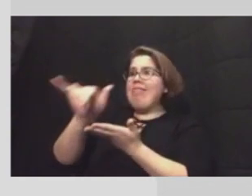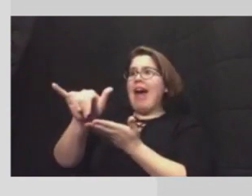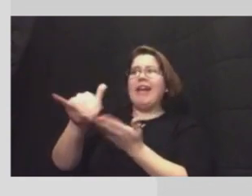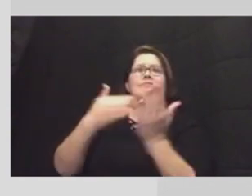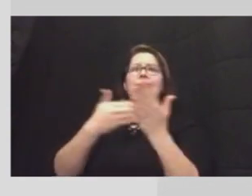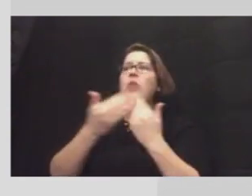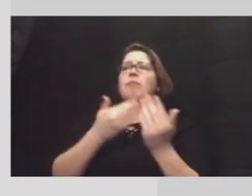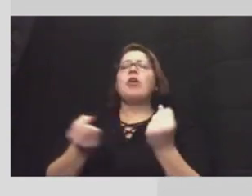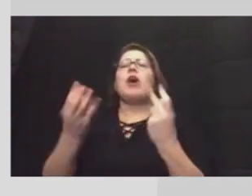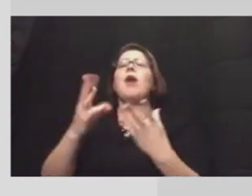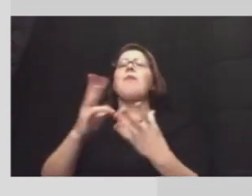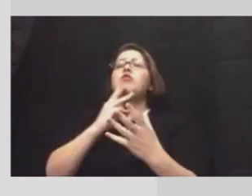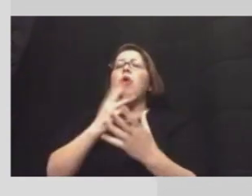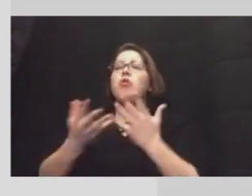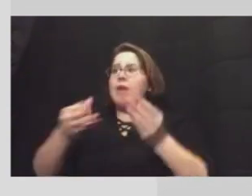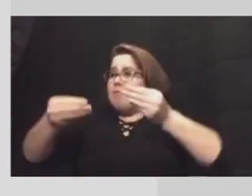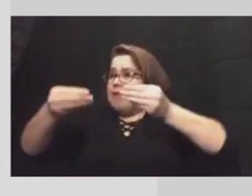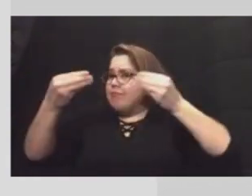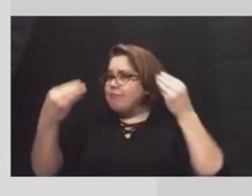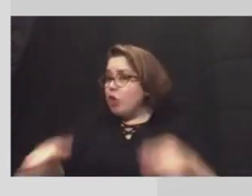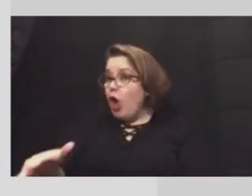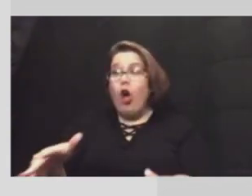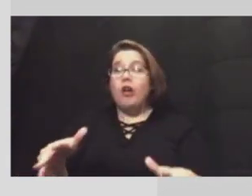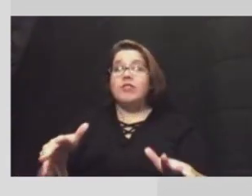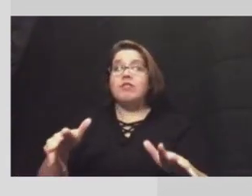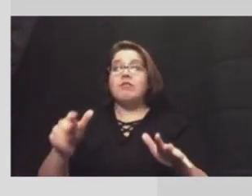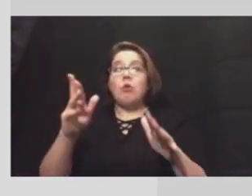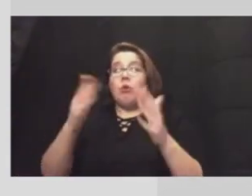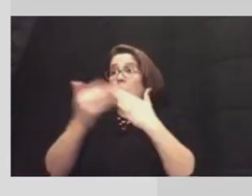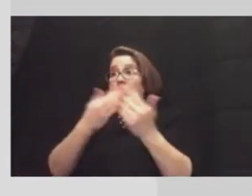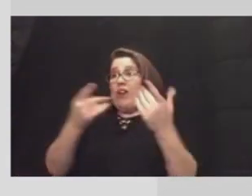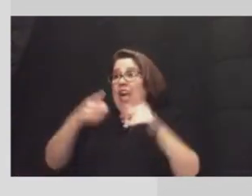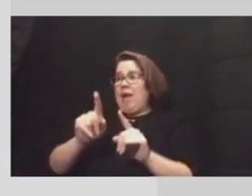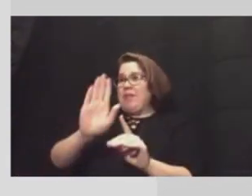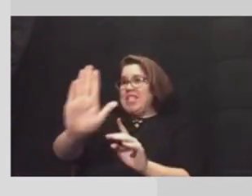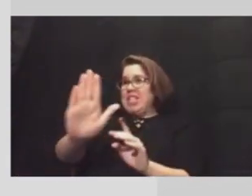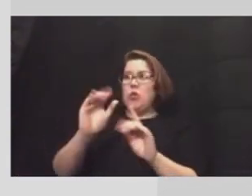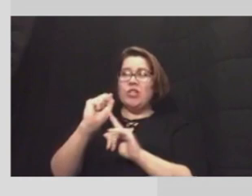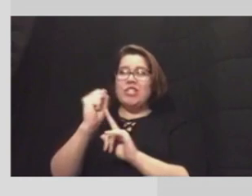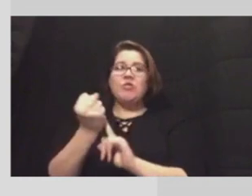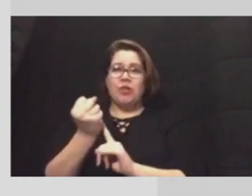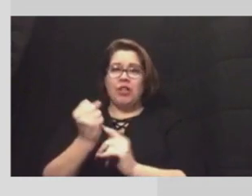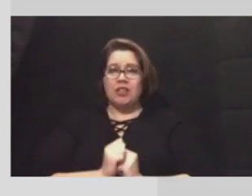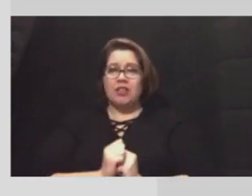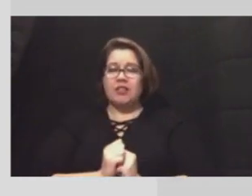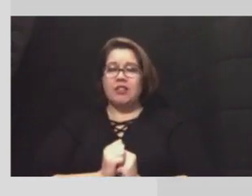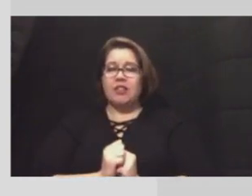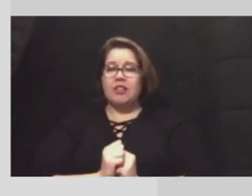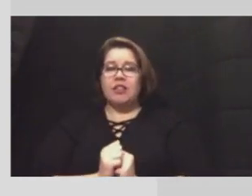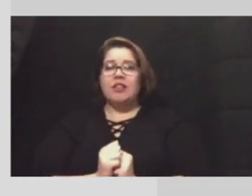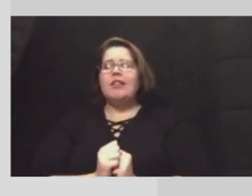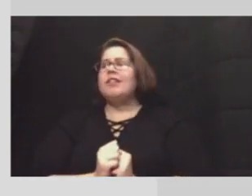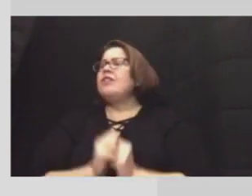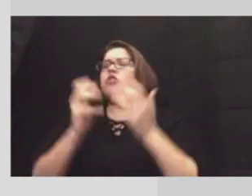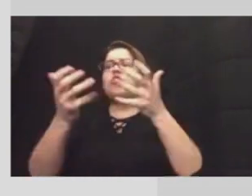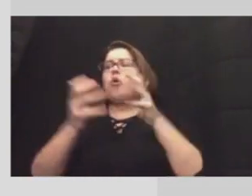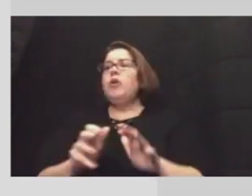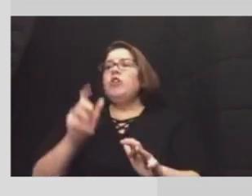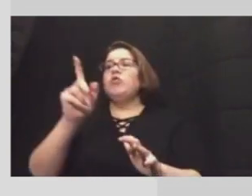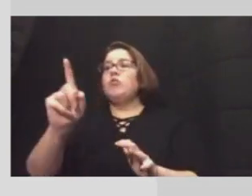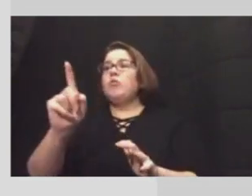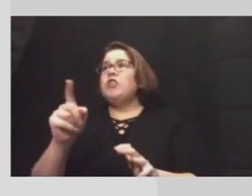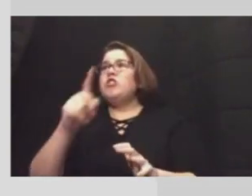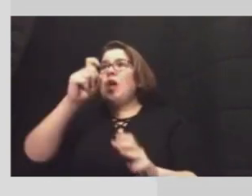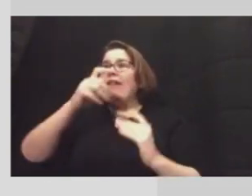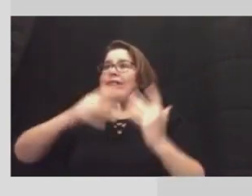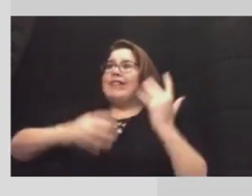how much water you may have lost but what may have happened in your particular circumstance and so we don't want you to have to